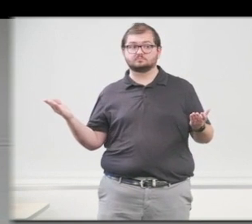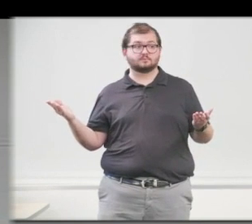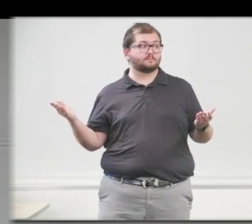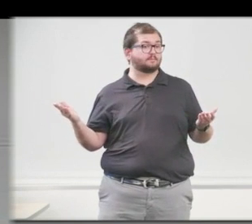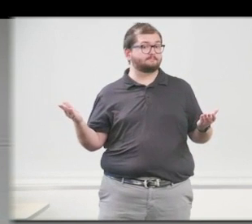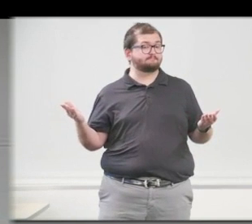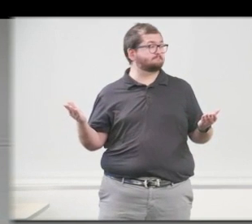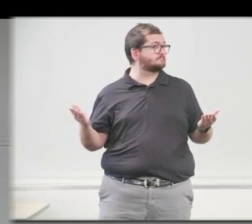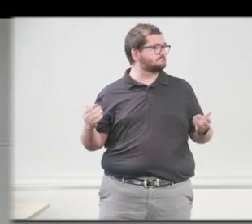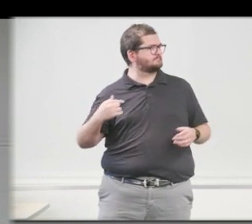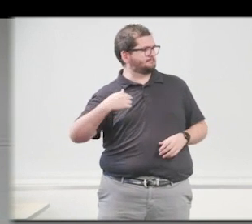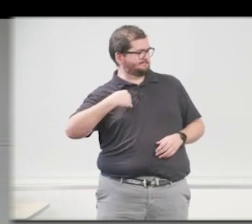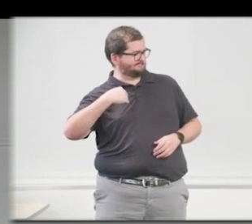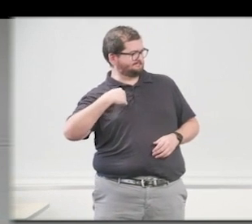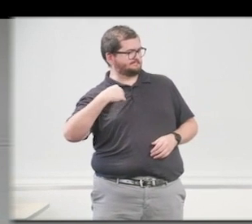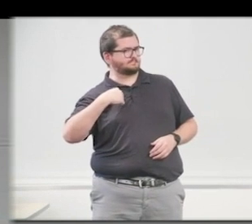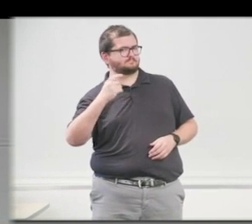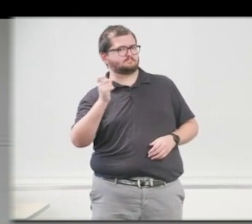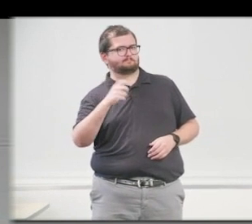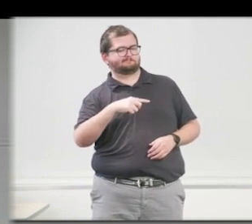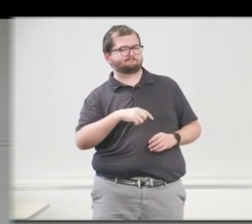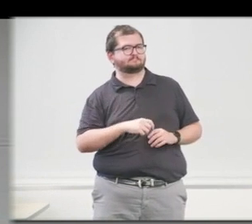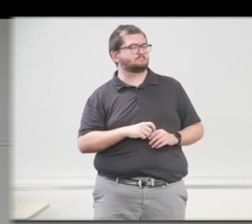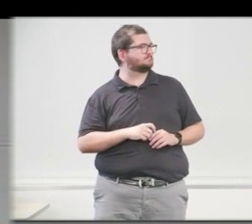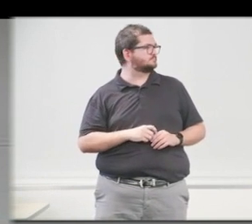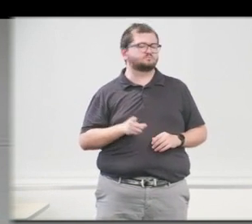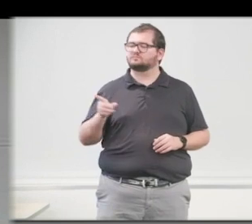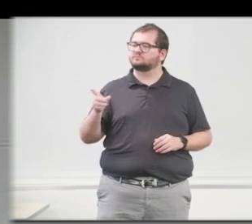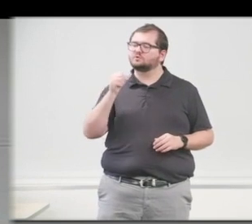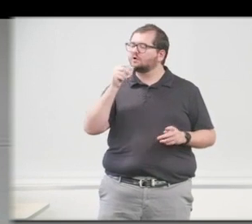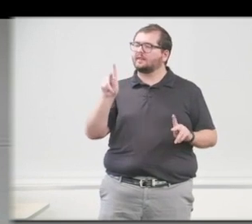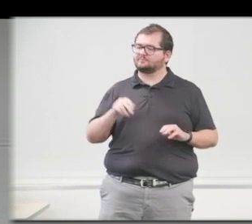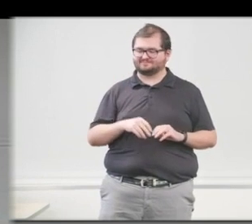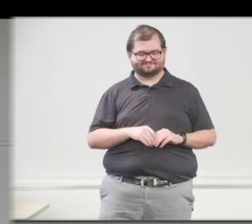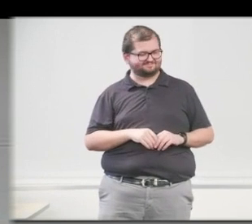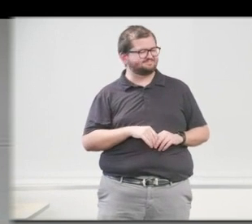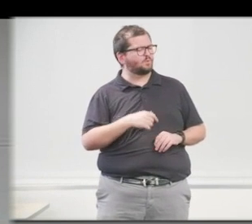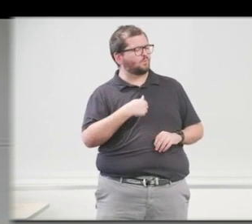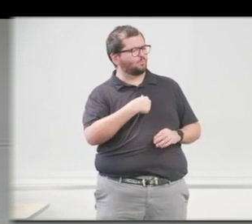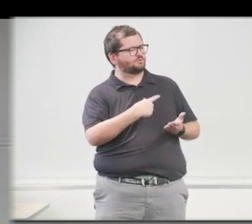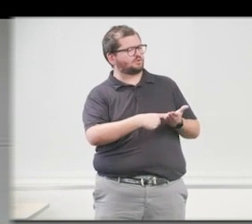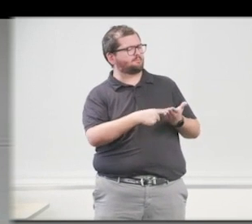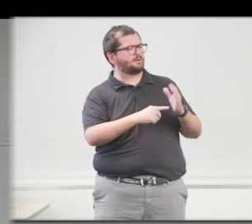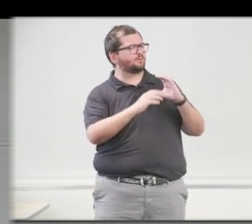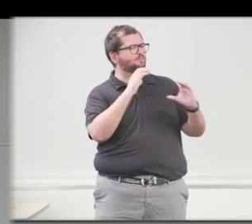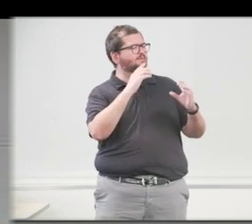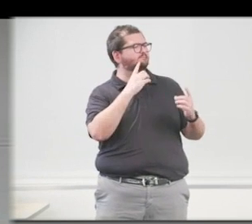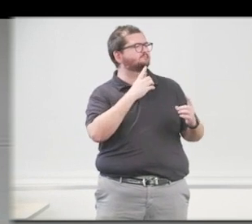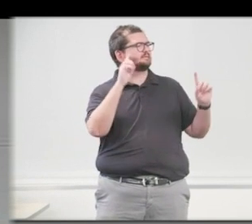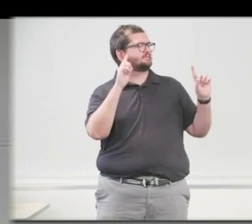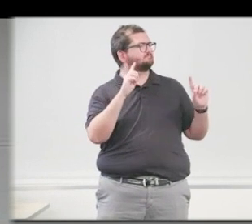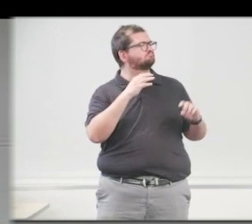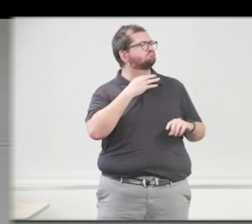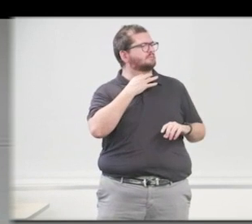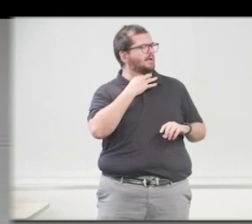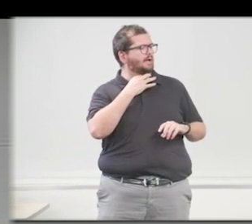I have one. When we talk about communication and communication being effective, how do you know that your